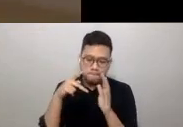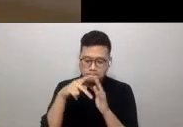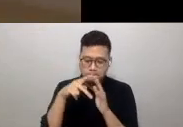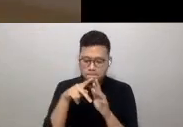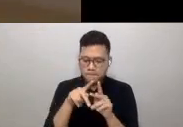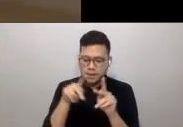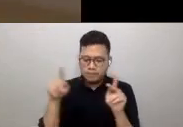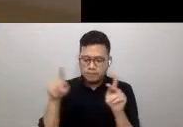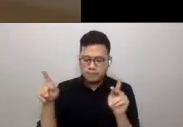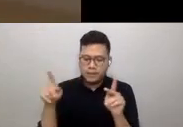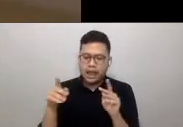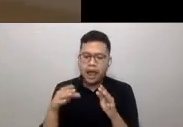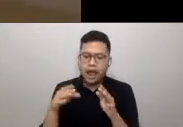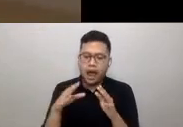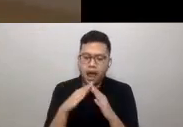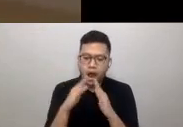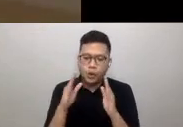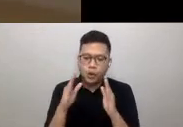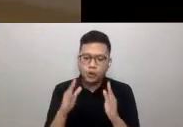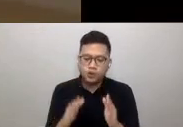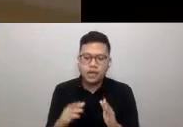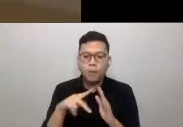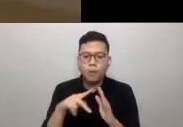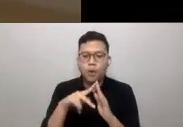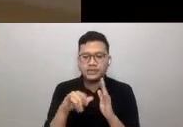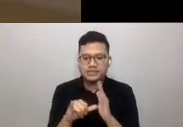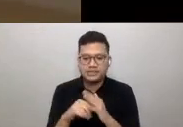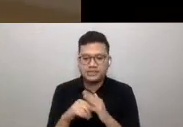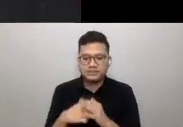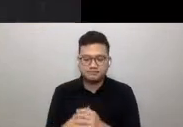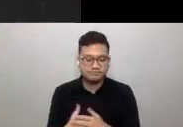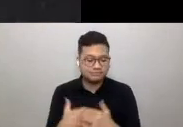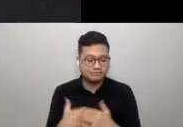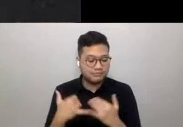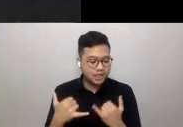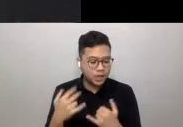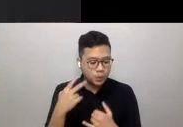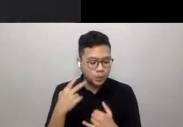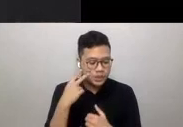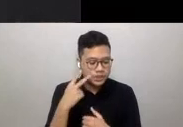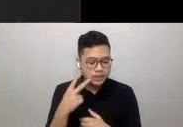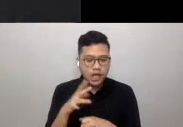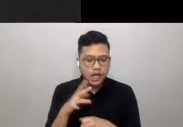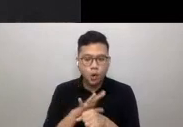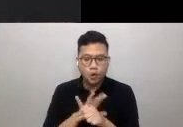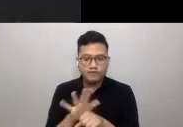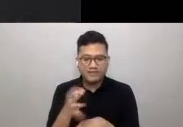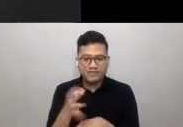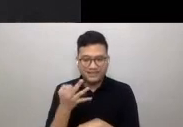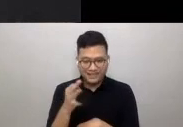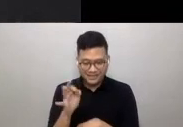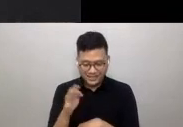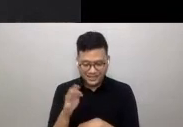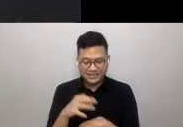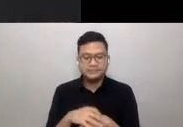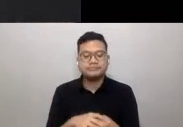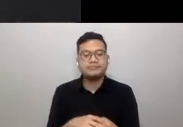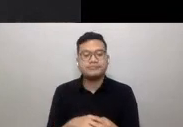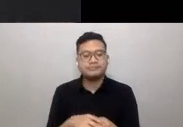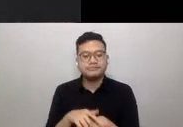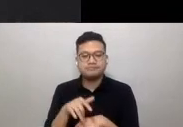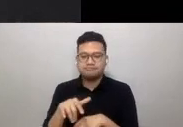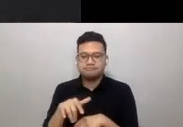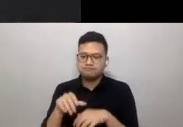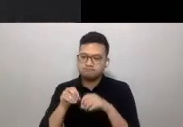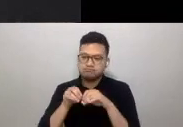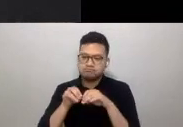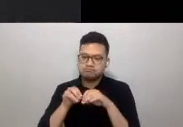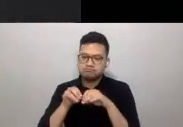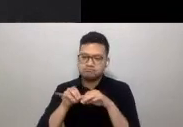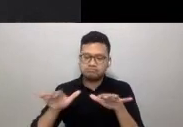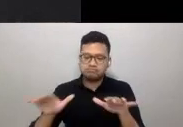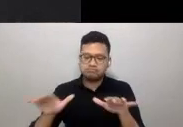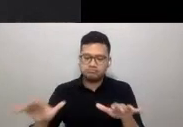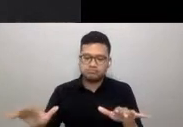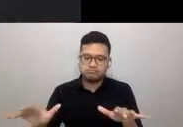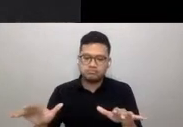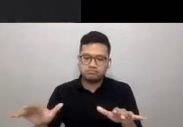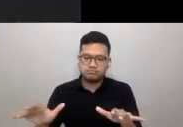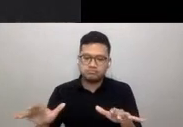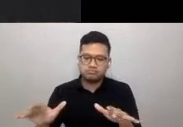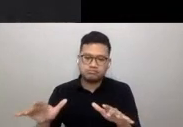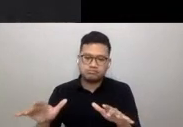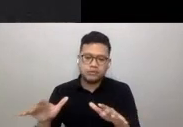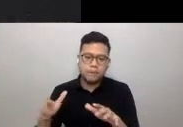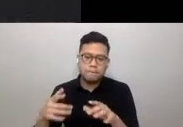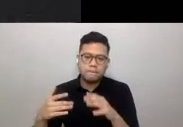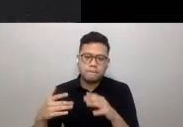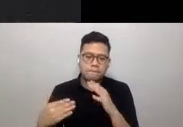And now we can look at COVID-19. COVID-19 is an infectious respiratory disease transmitted by